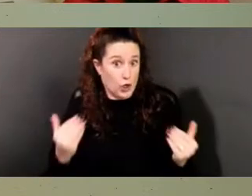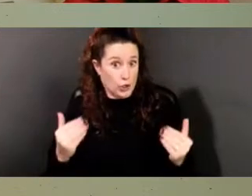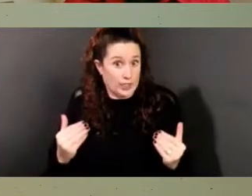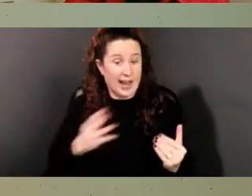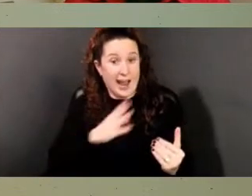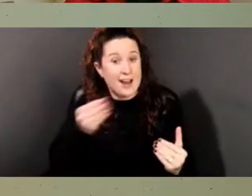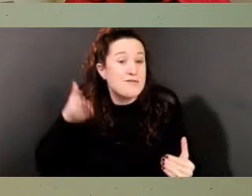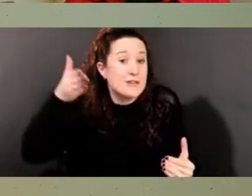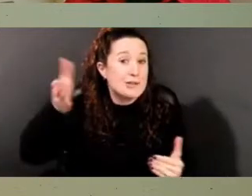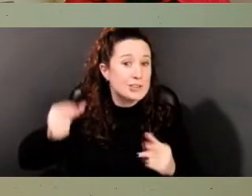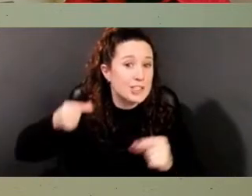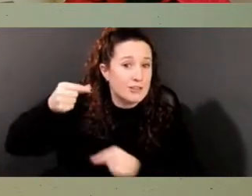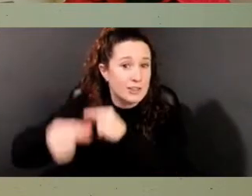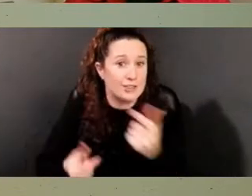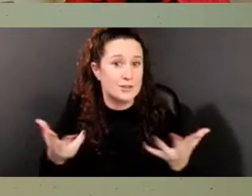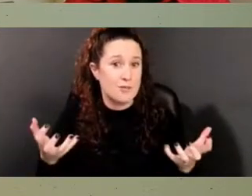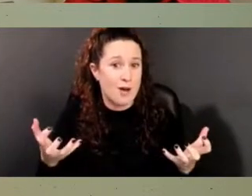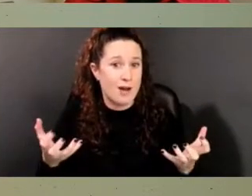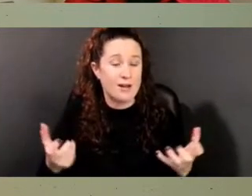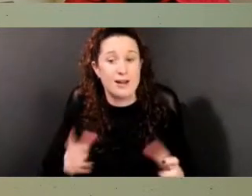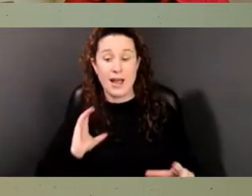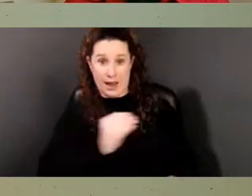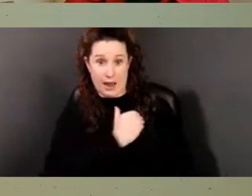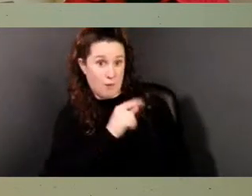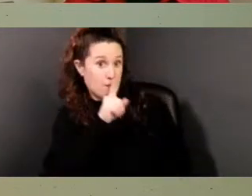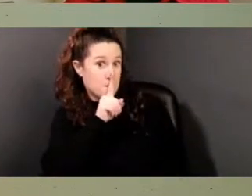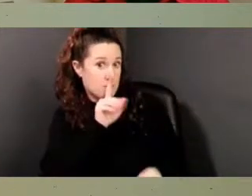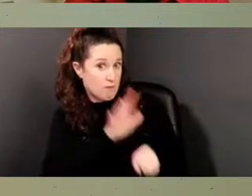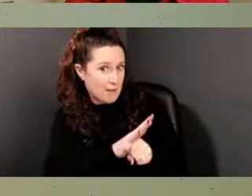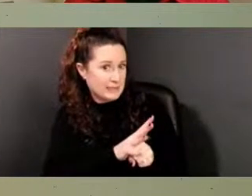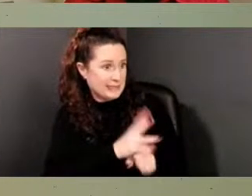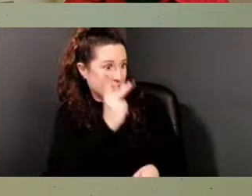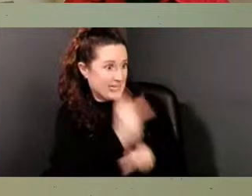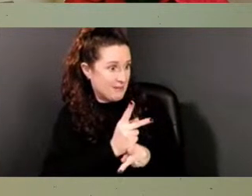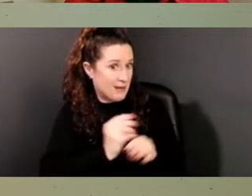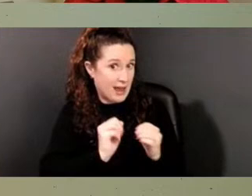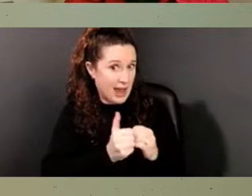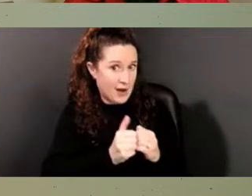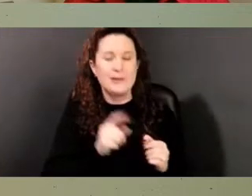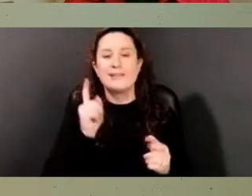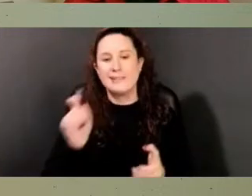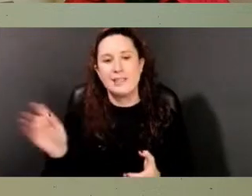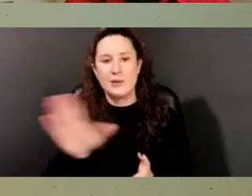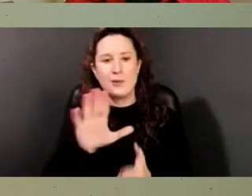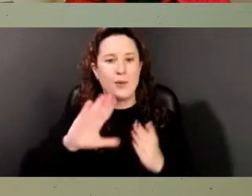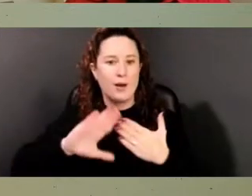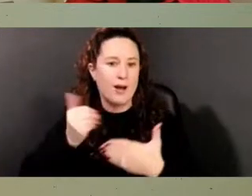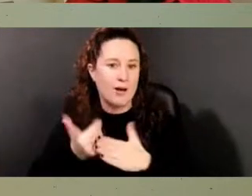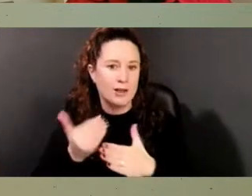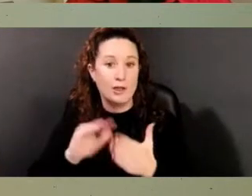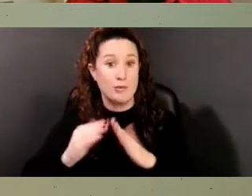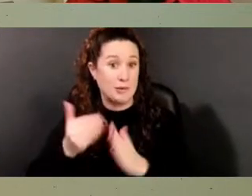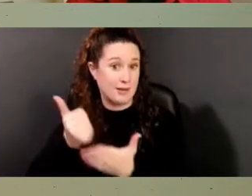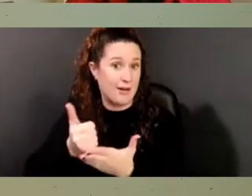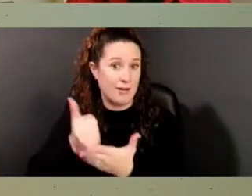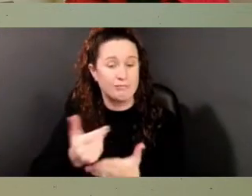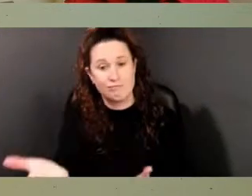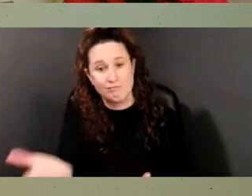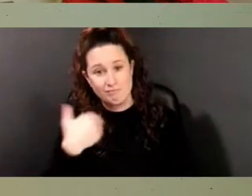To keep our promise, we need the help from the community. We need your help.